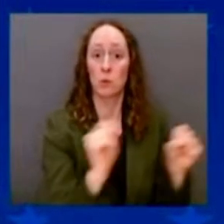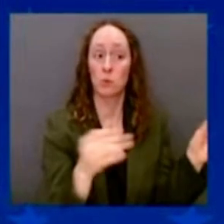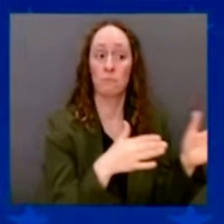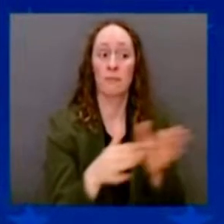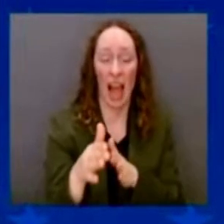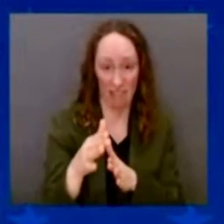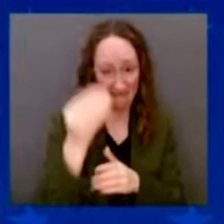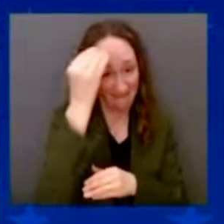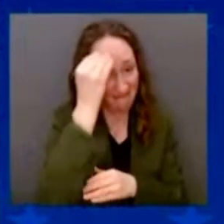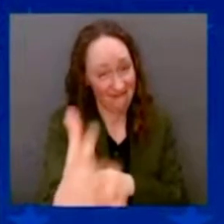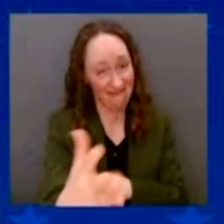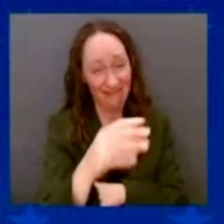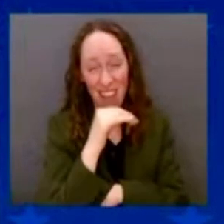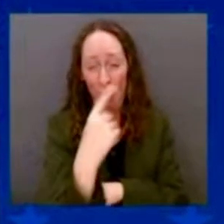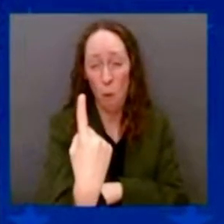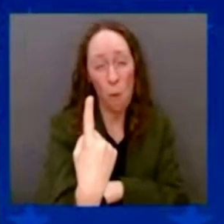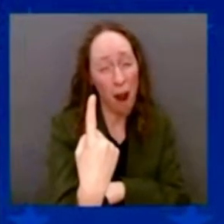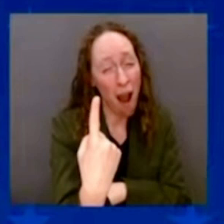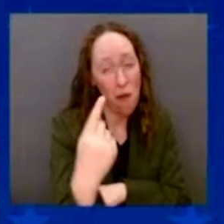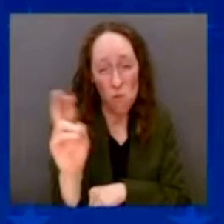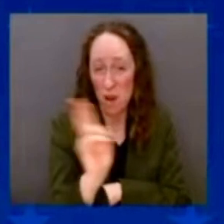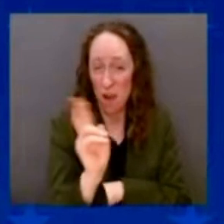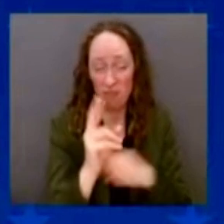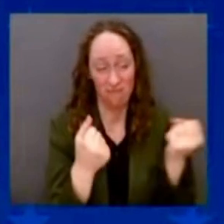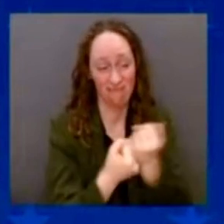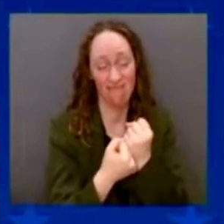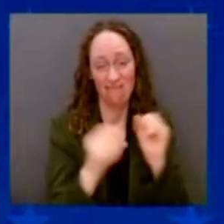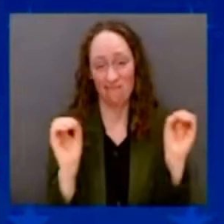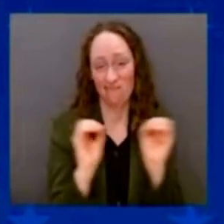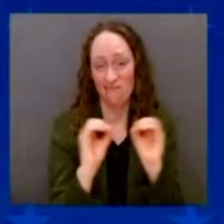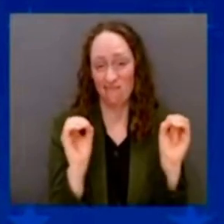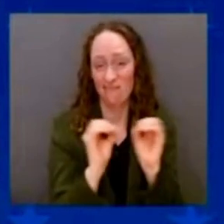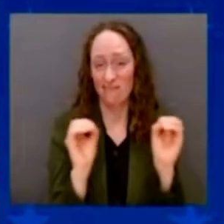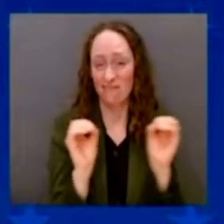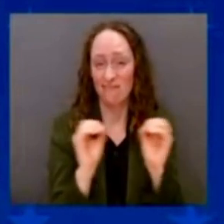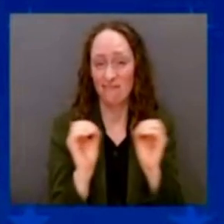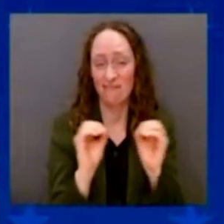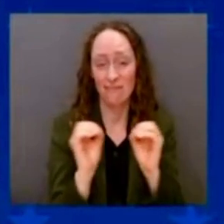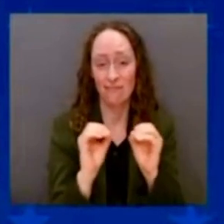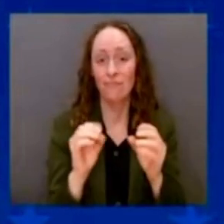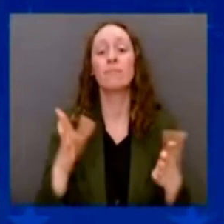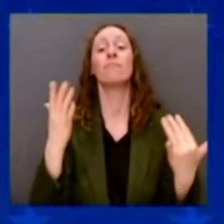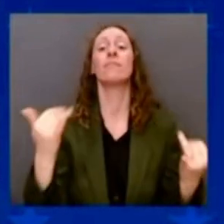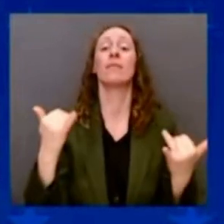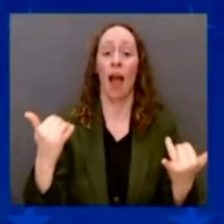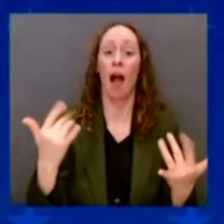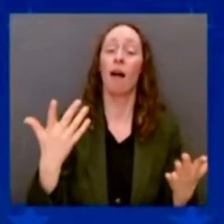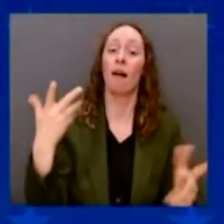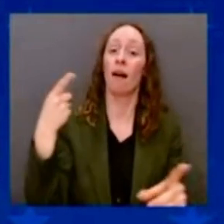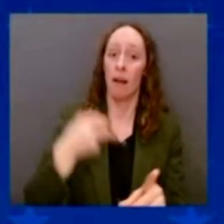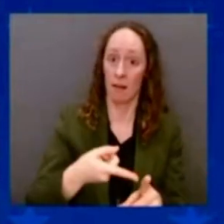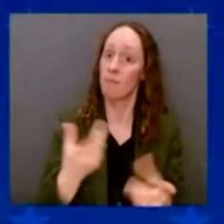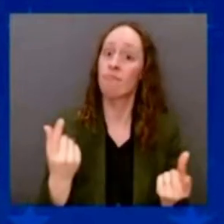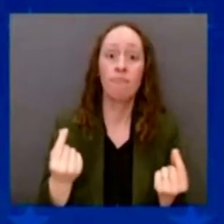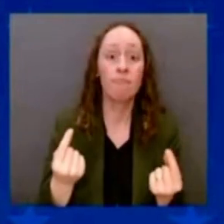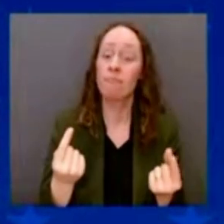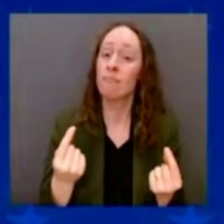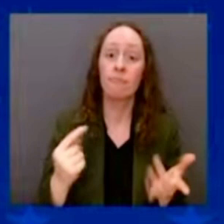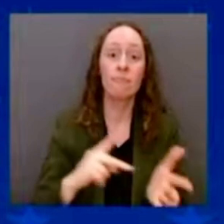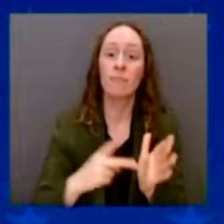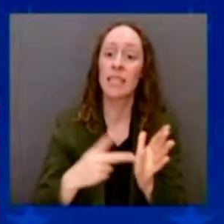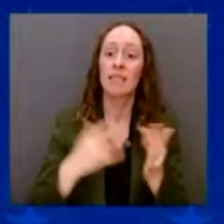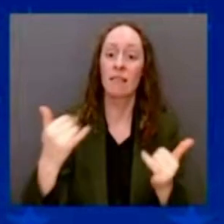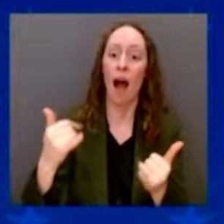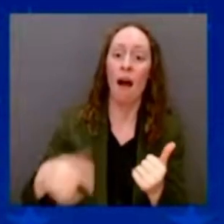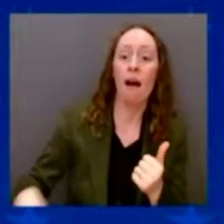millions of Americans — or millions more — have enrolled in the Affordable Care Act, saving an additional $800 a